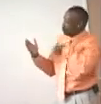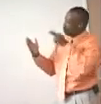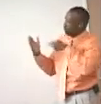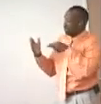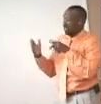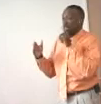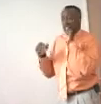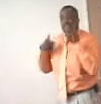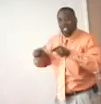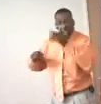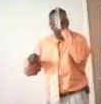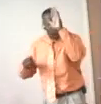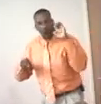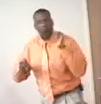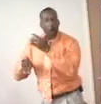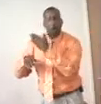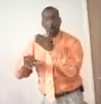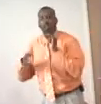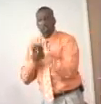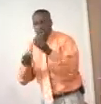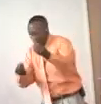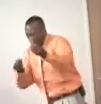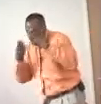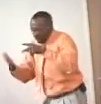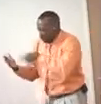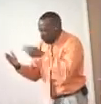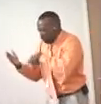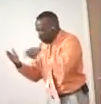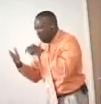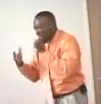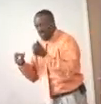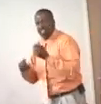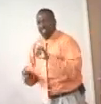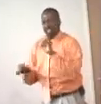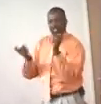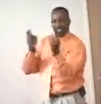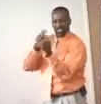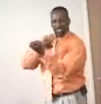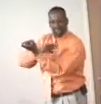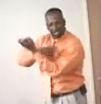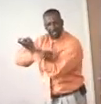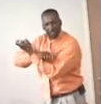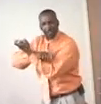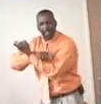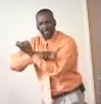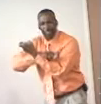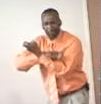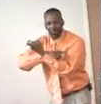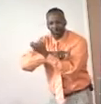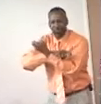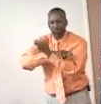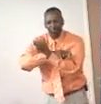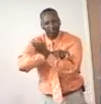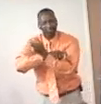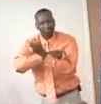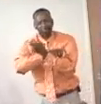You cannot allow all this information to not bring about transformation.